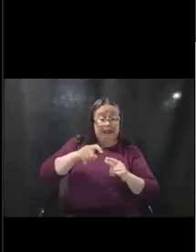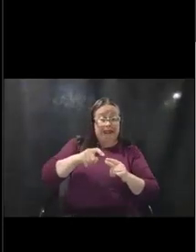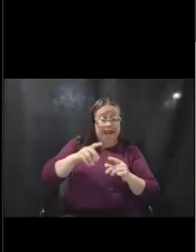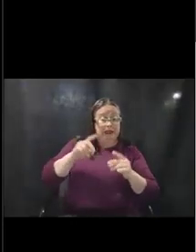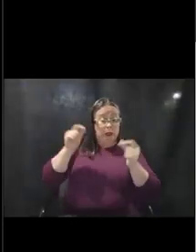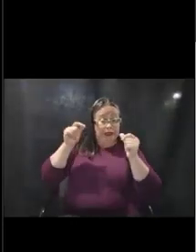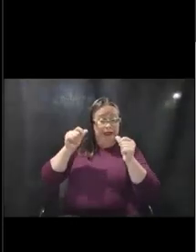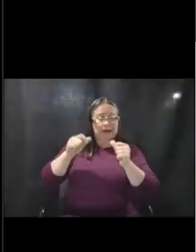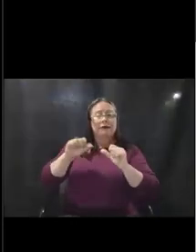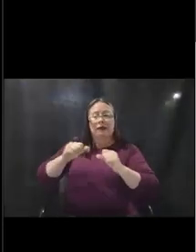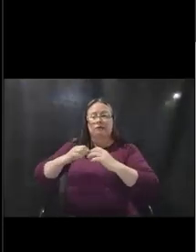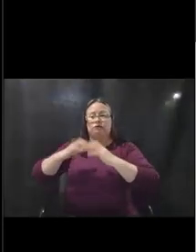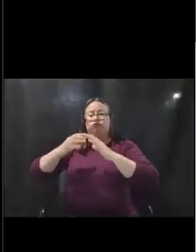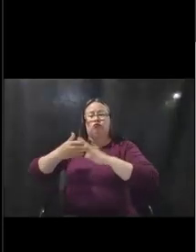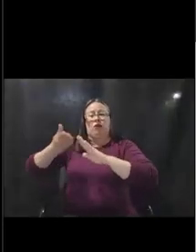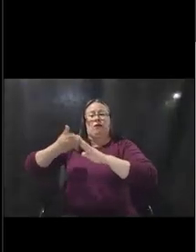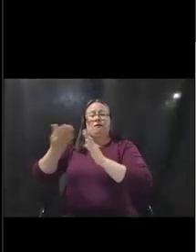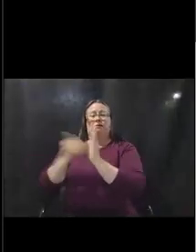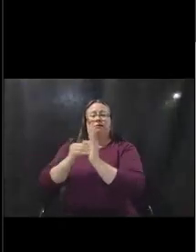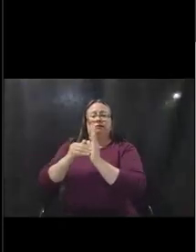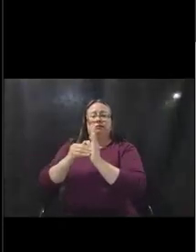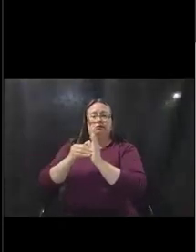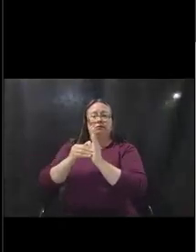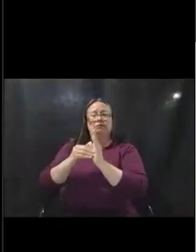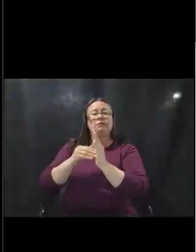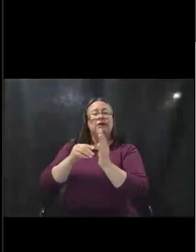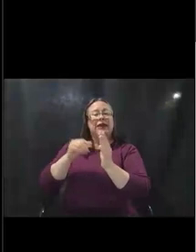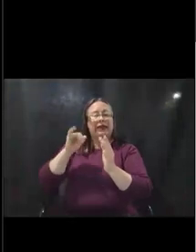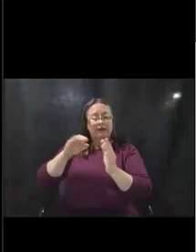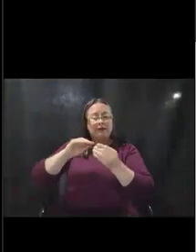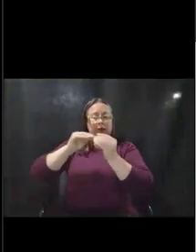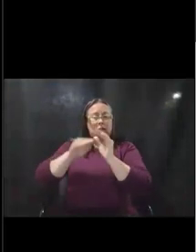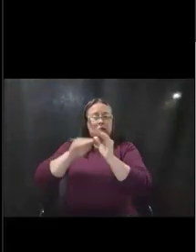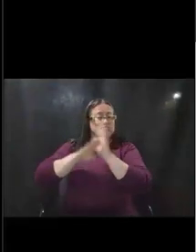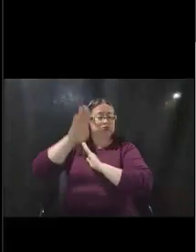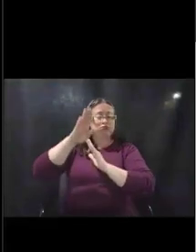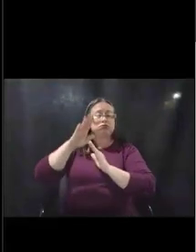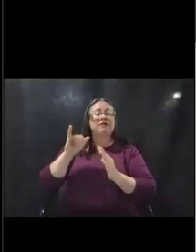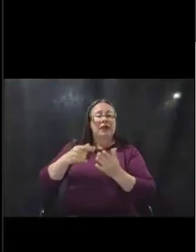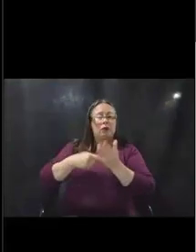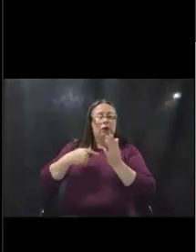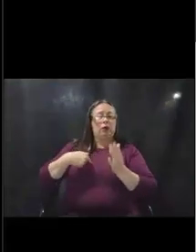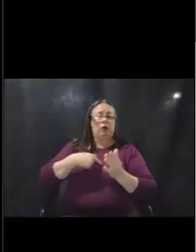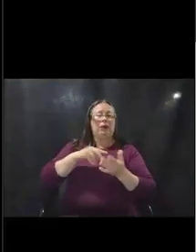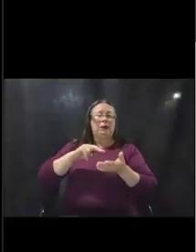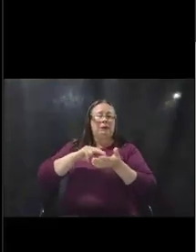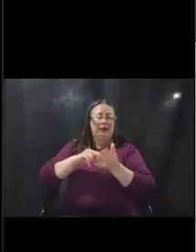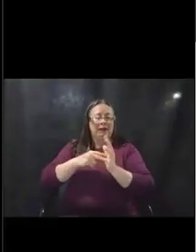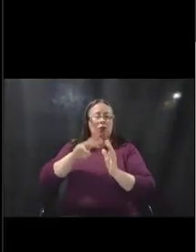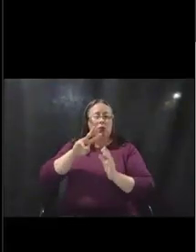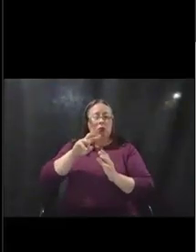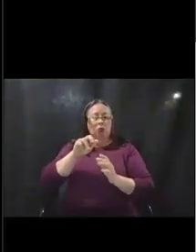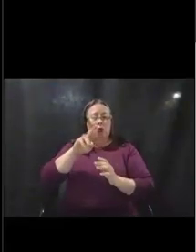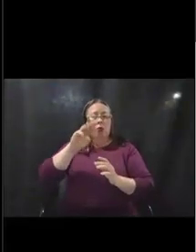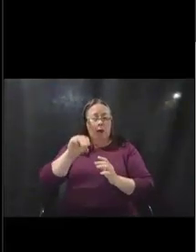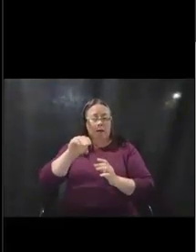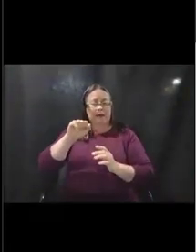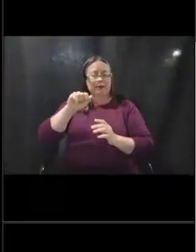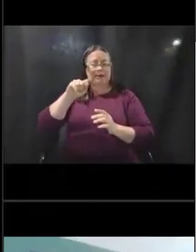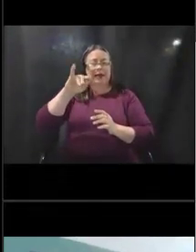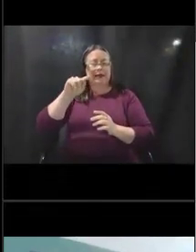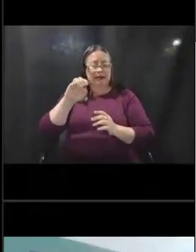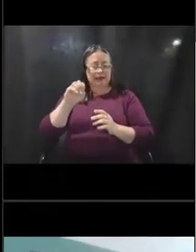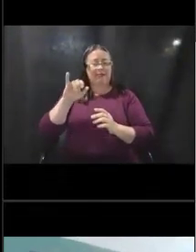quickly to address new medical surge capacity needs. Um, that's what we mean by warm sites. So those costs would be eligible as well.